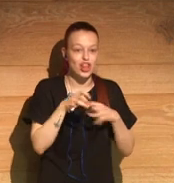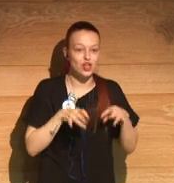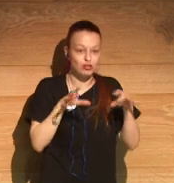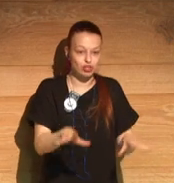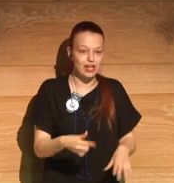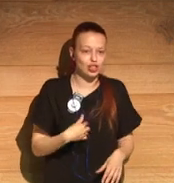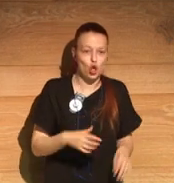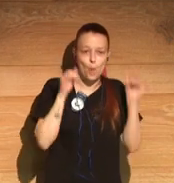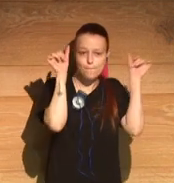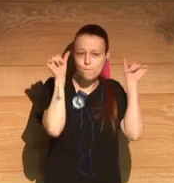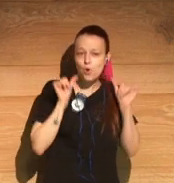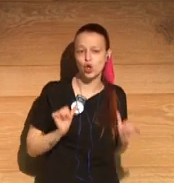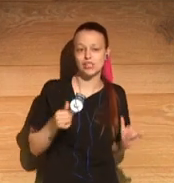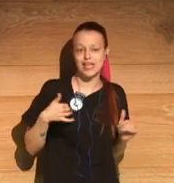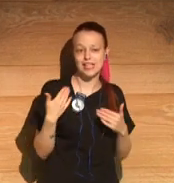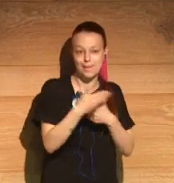of Jason.